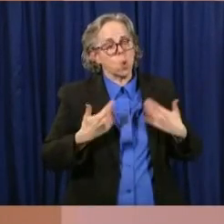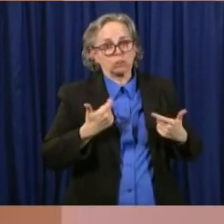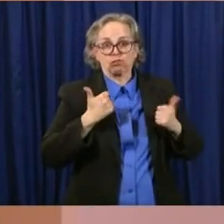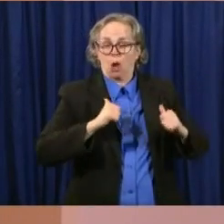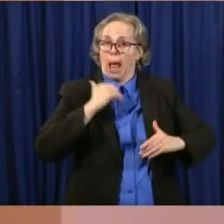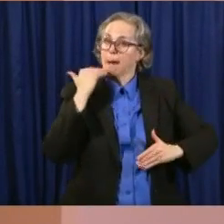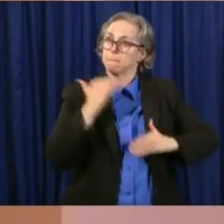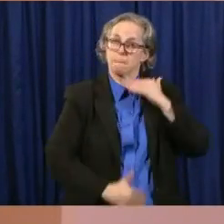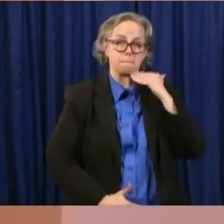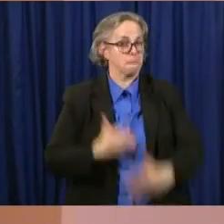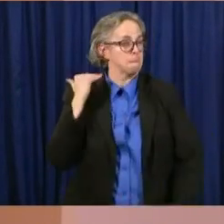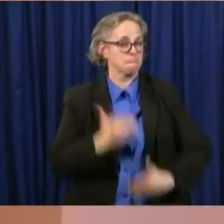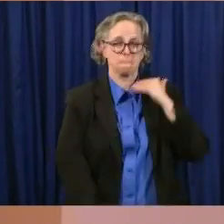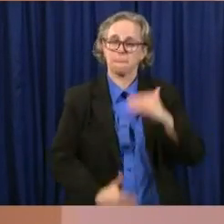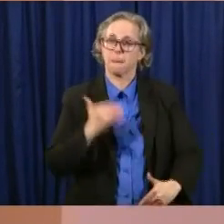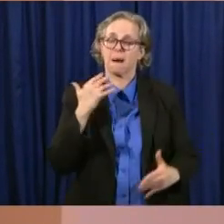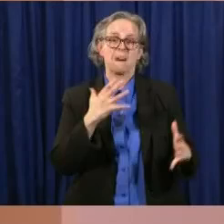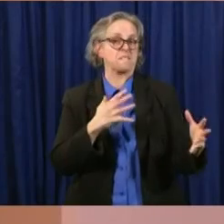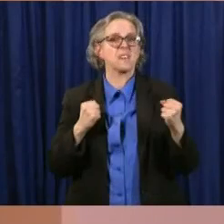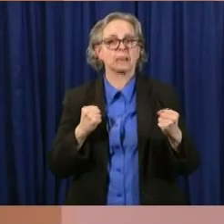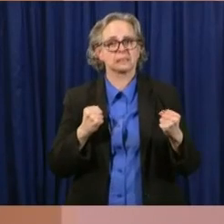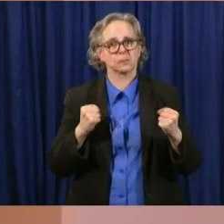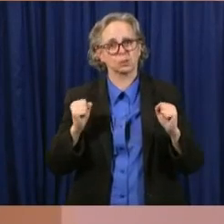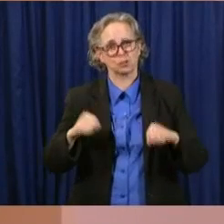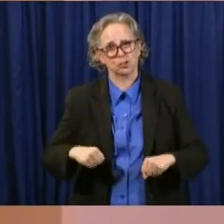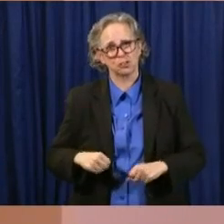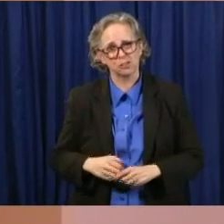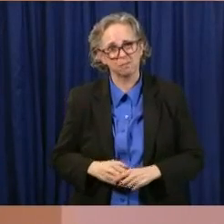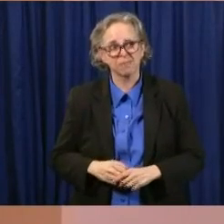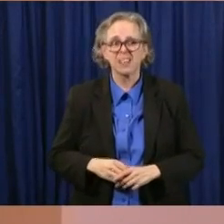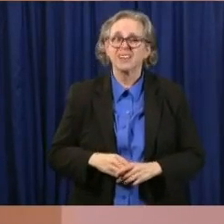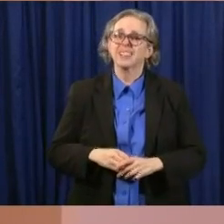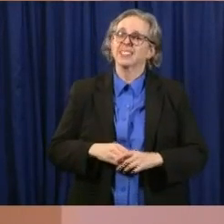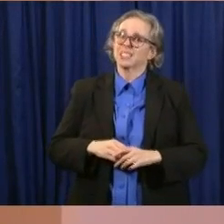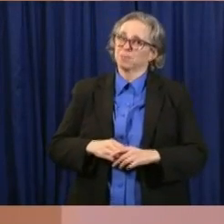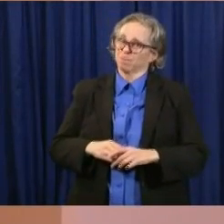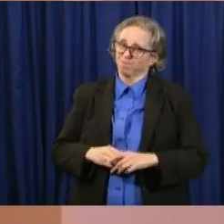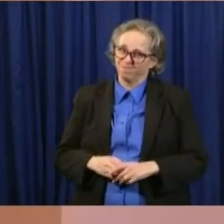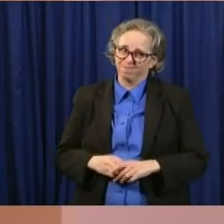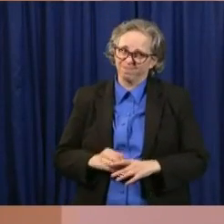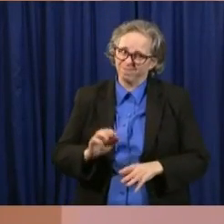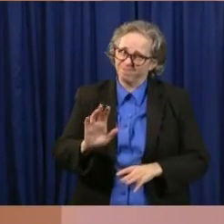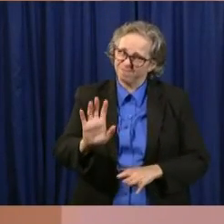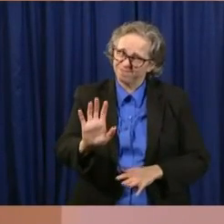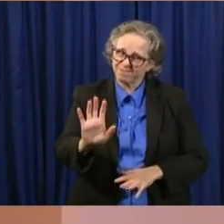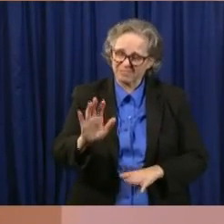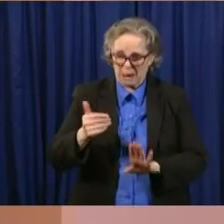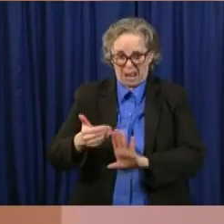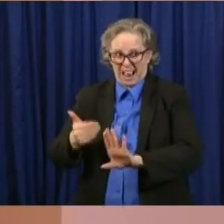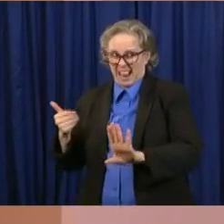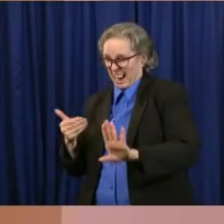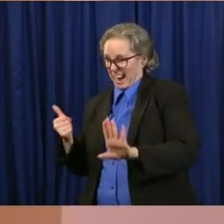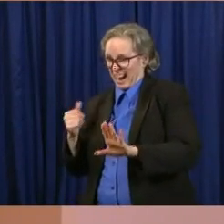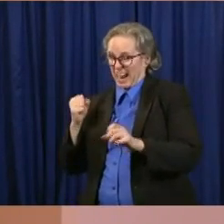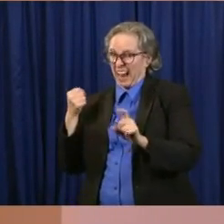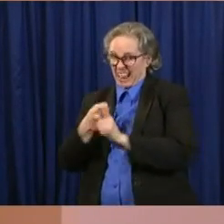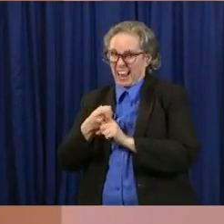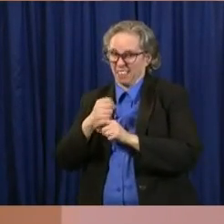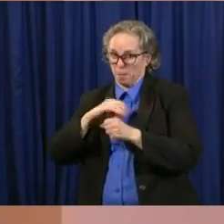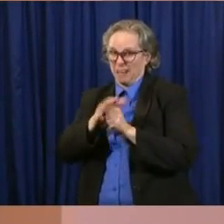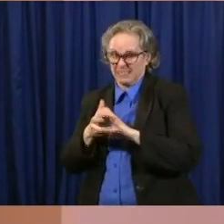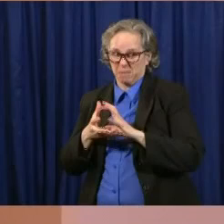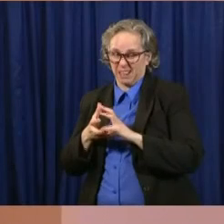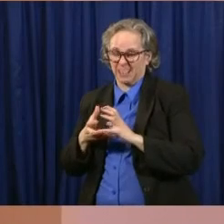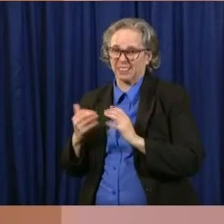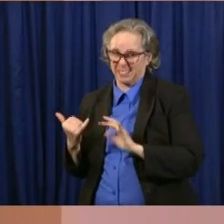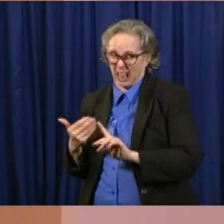as fast as they can. I want to put this in perspective because I talk about pre-pandemic versus now. More claims were